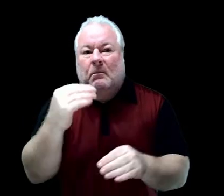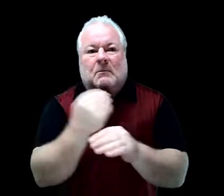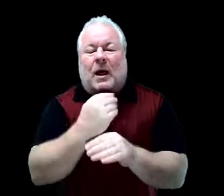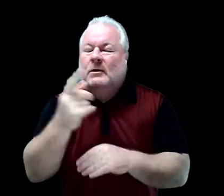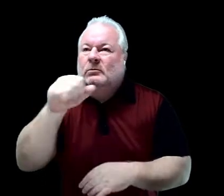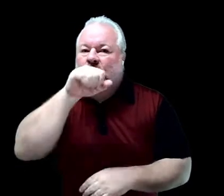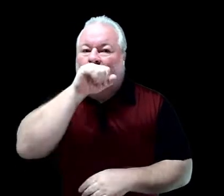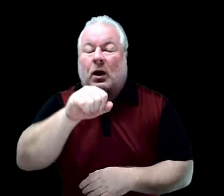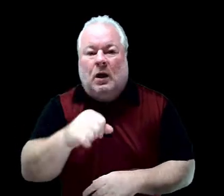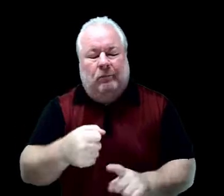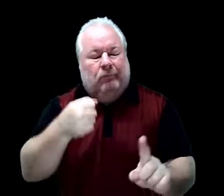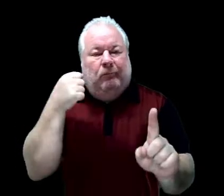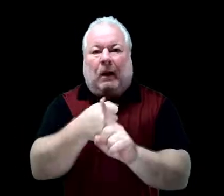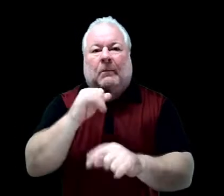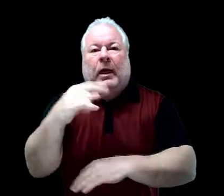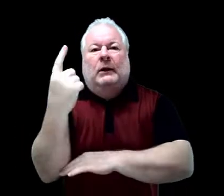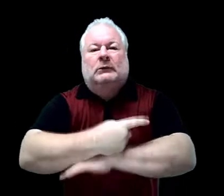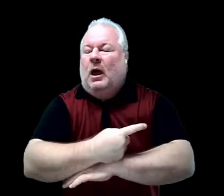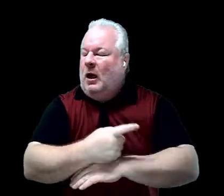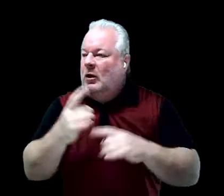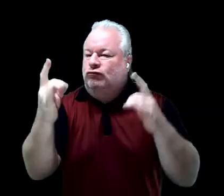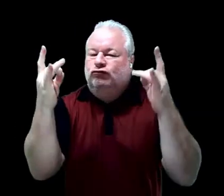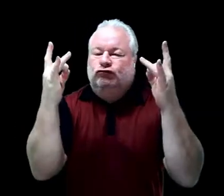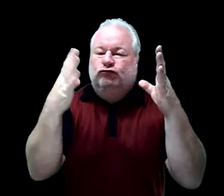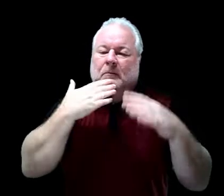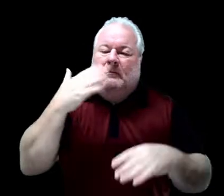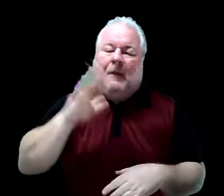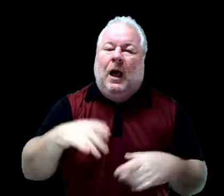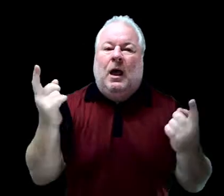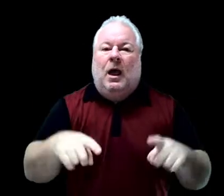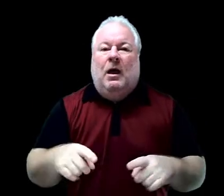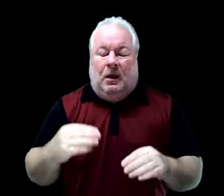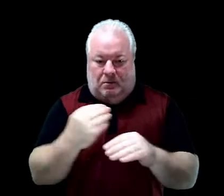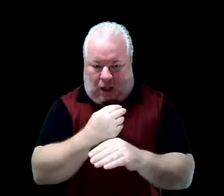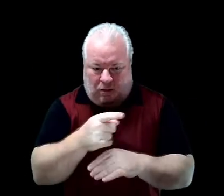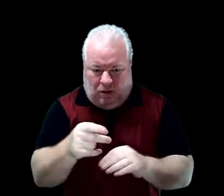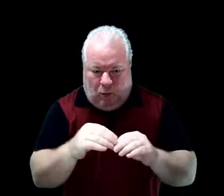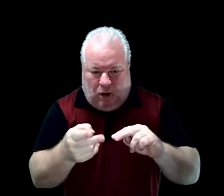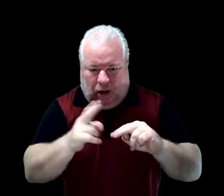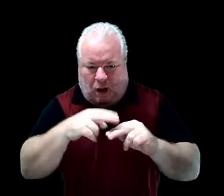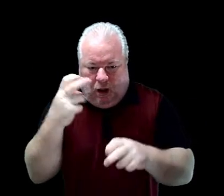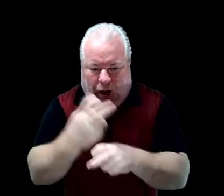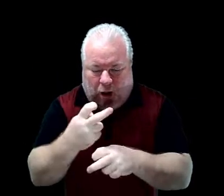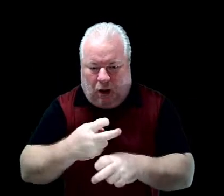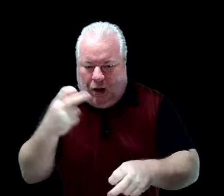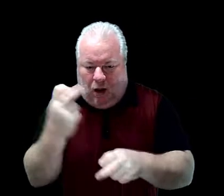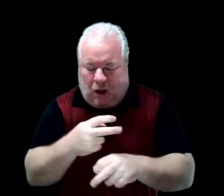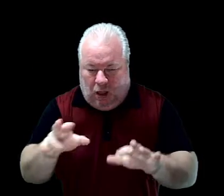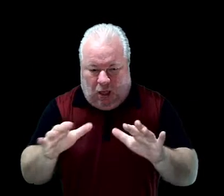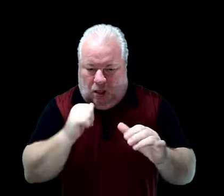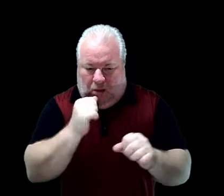especially math. Until one day, when something terrible happened. The math problems got harder.